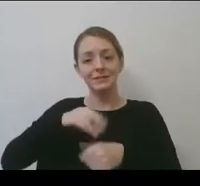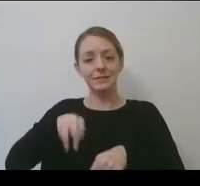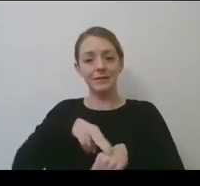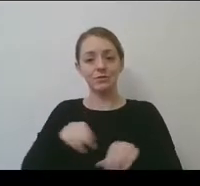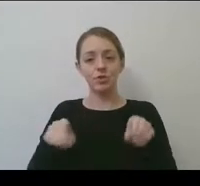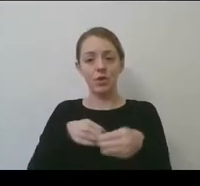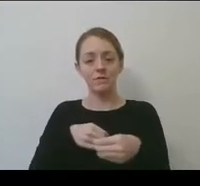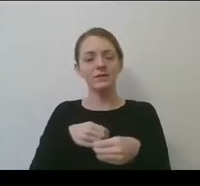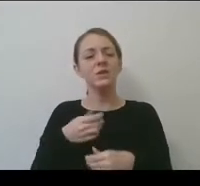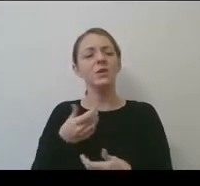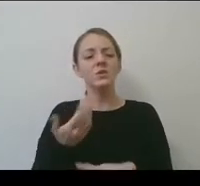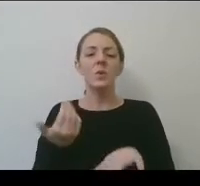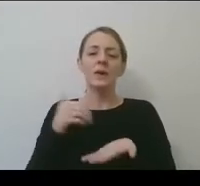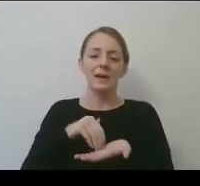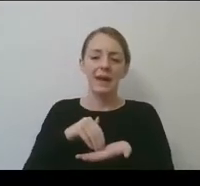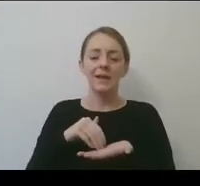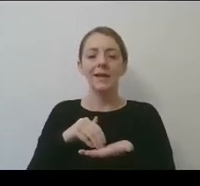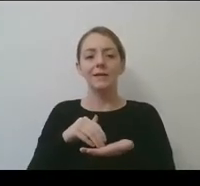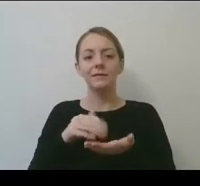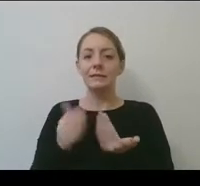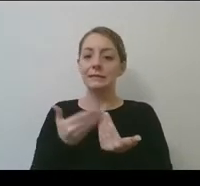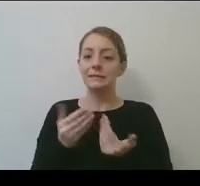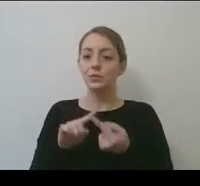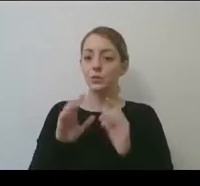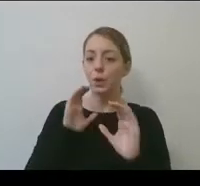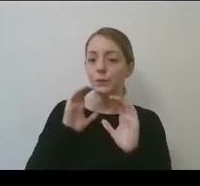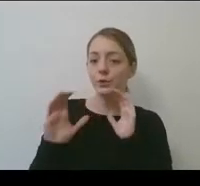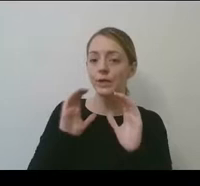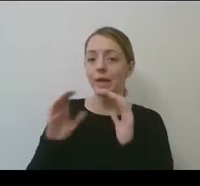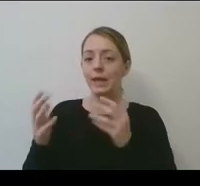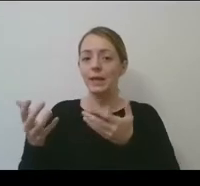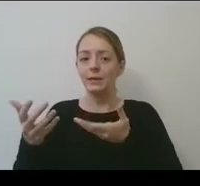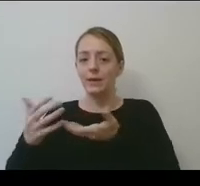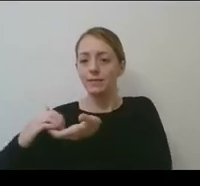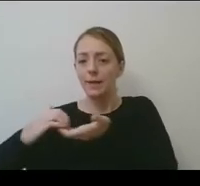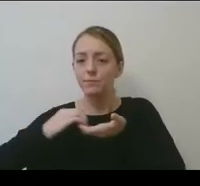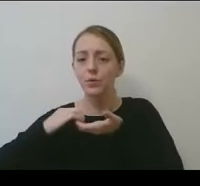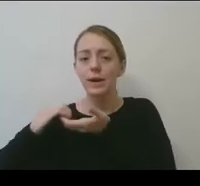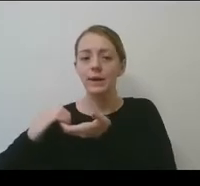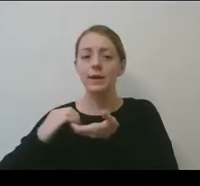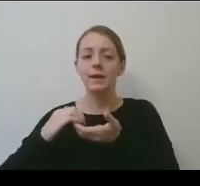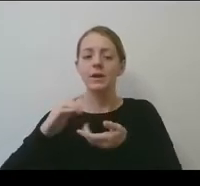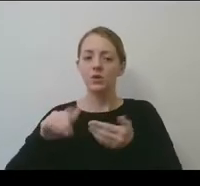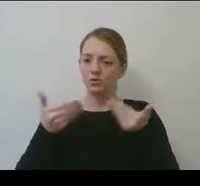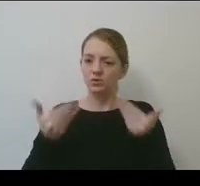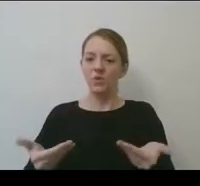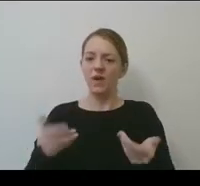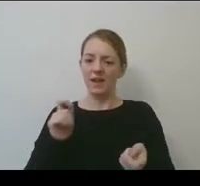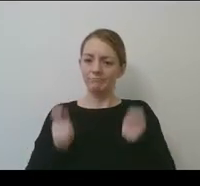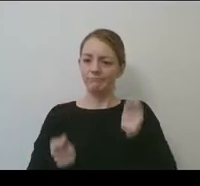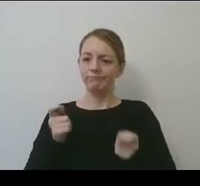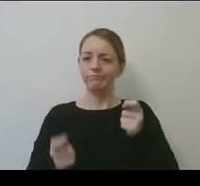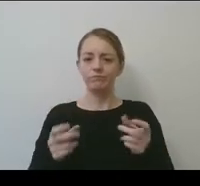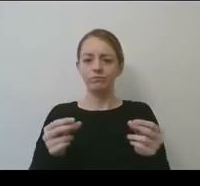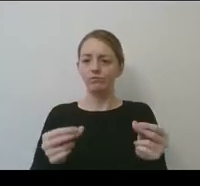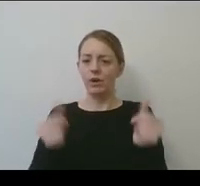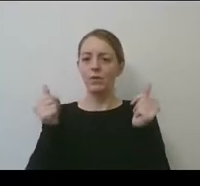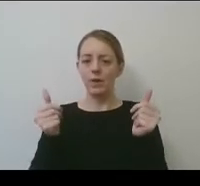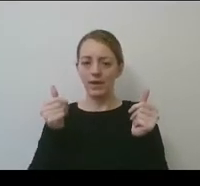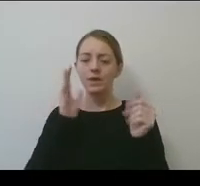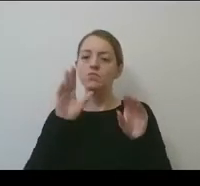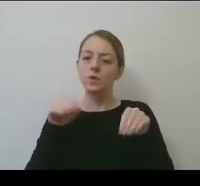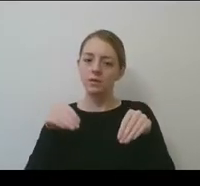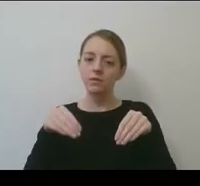bit easier, again, communicating and collaborating with the support committees for us to make some of the adjustments right away that would, uh, provide more